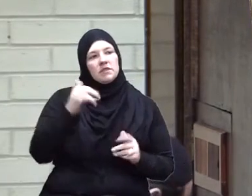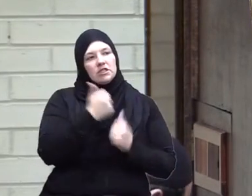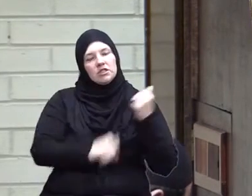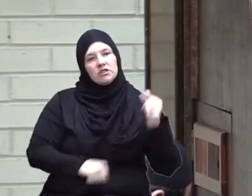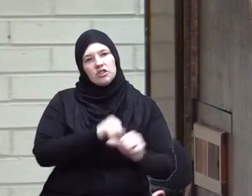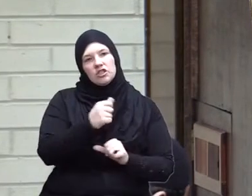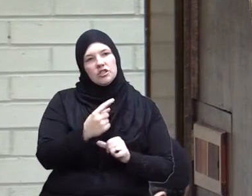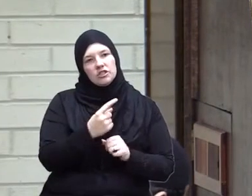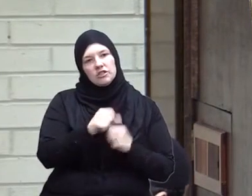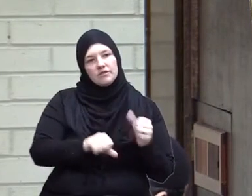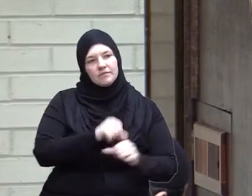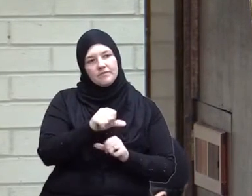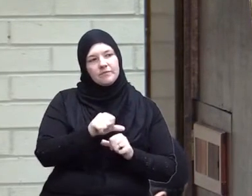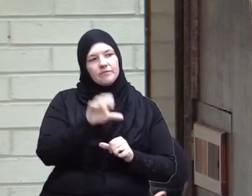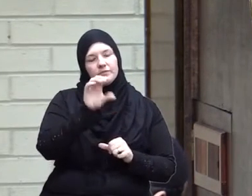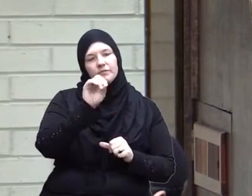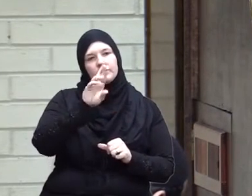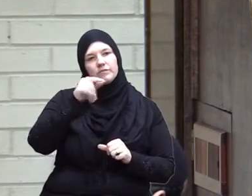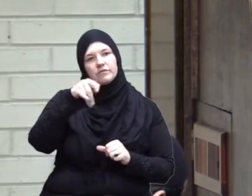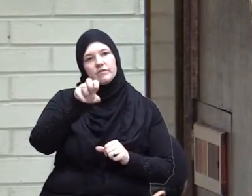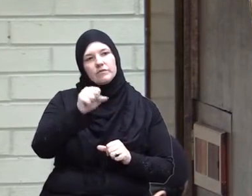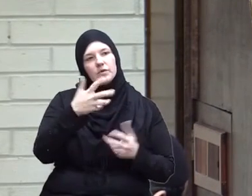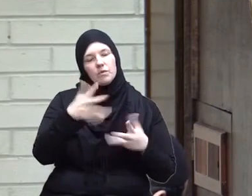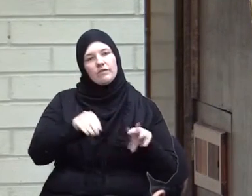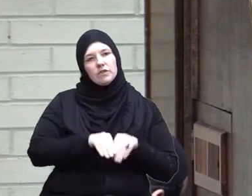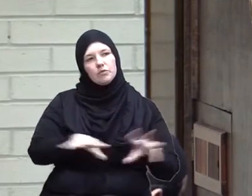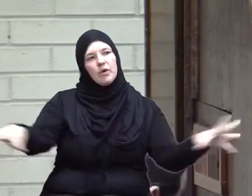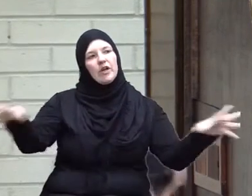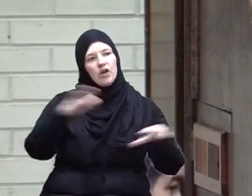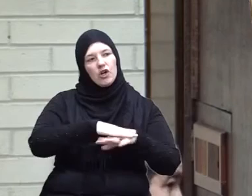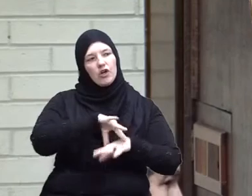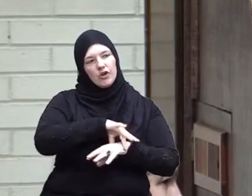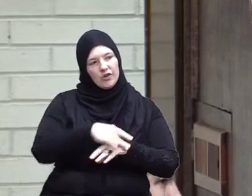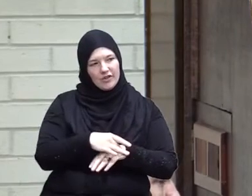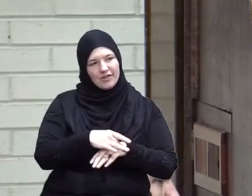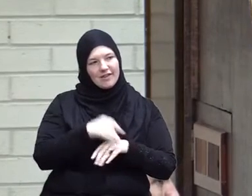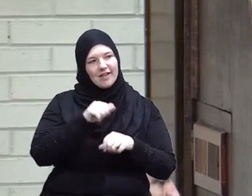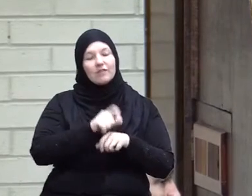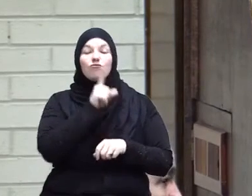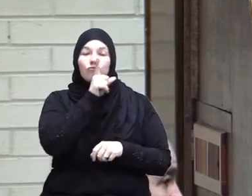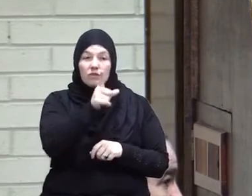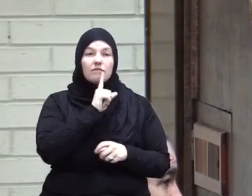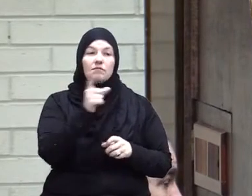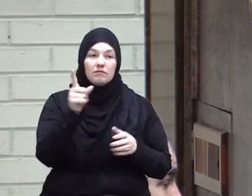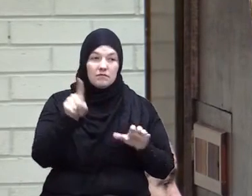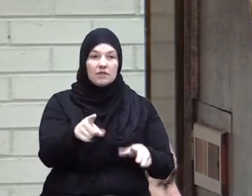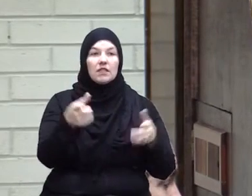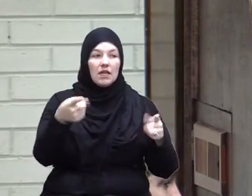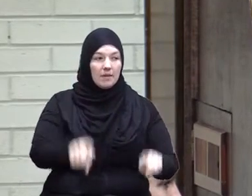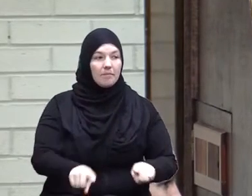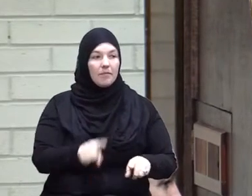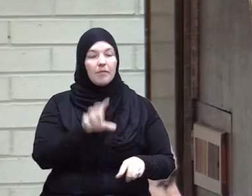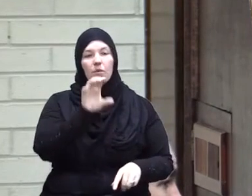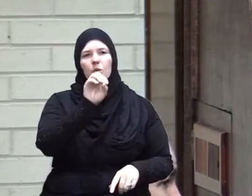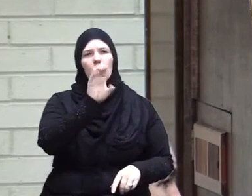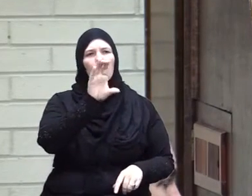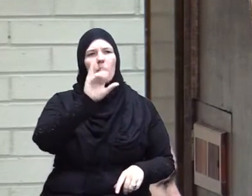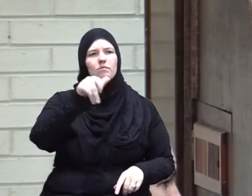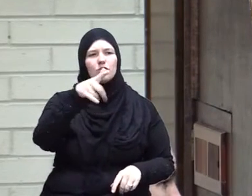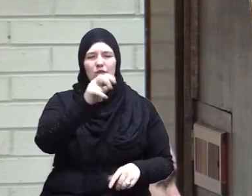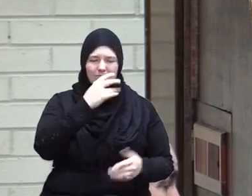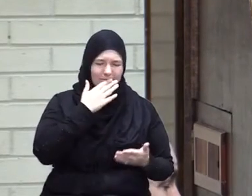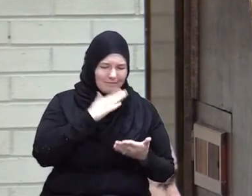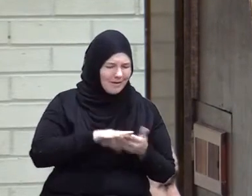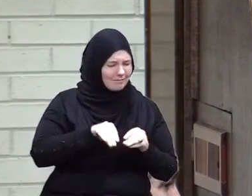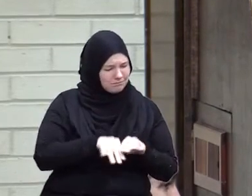by each other corruption would have spread on earth and indeed it did happen corruption is all